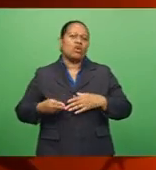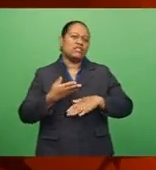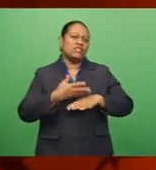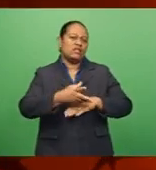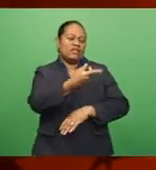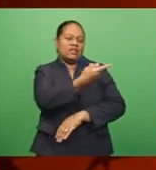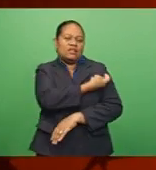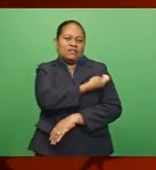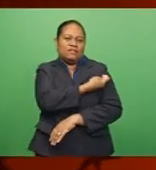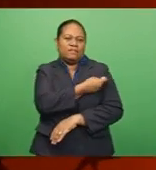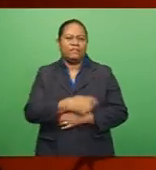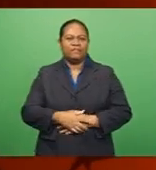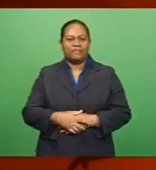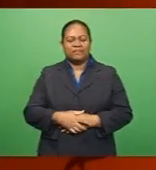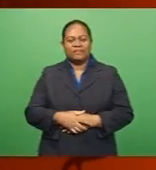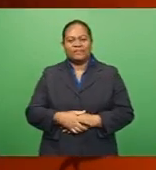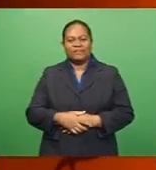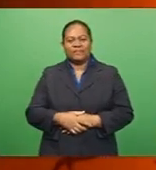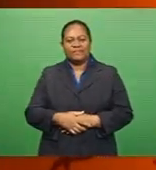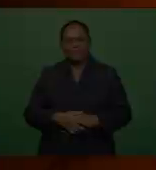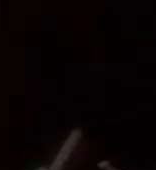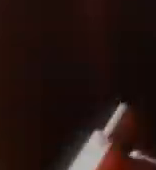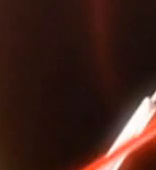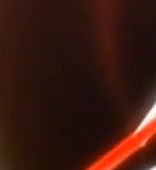vaccine emoji. This and more coming up.